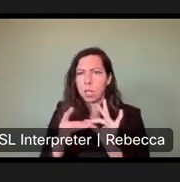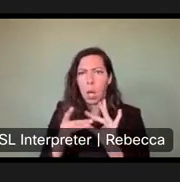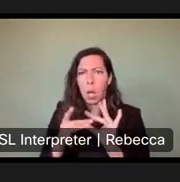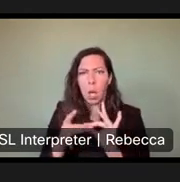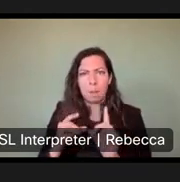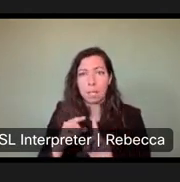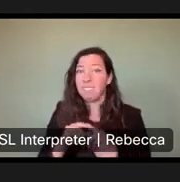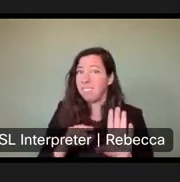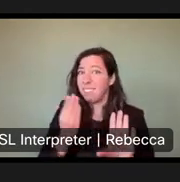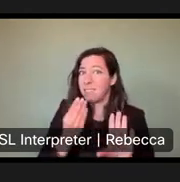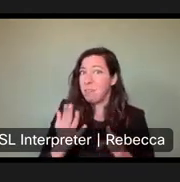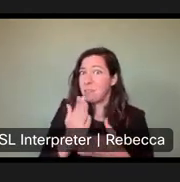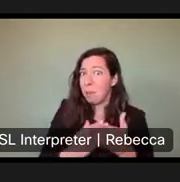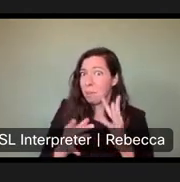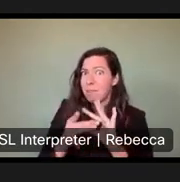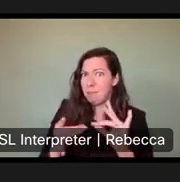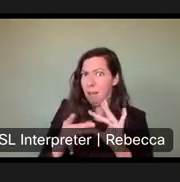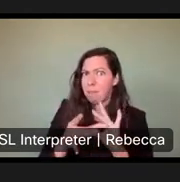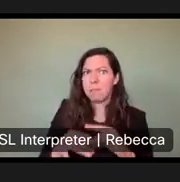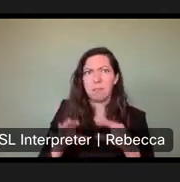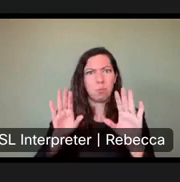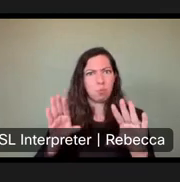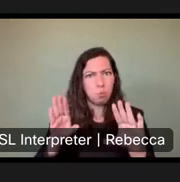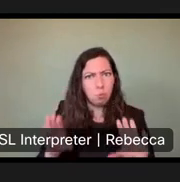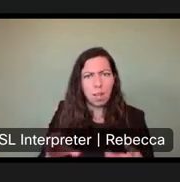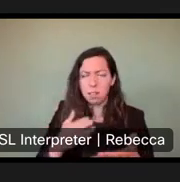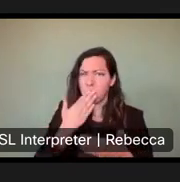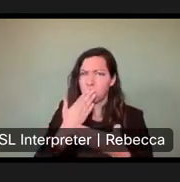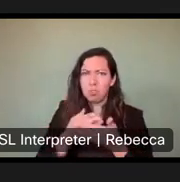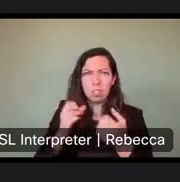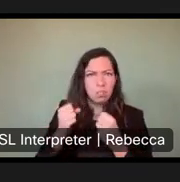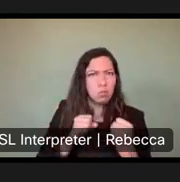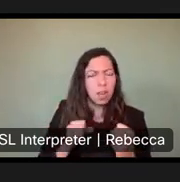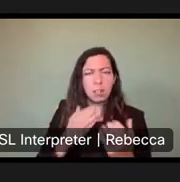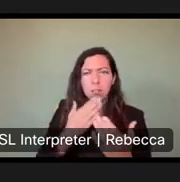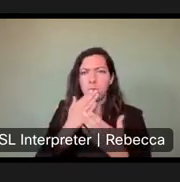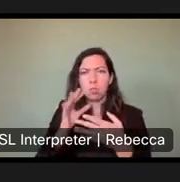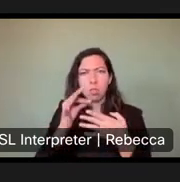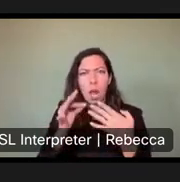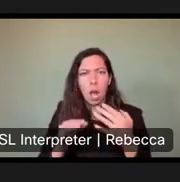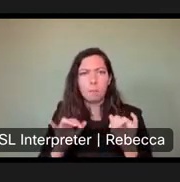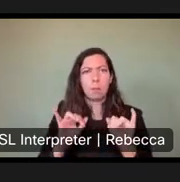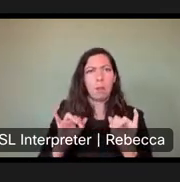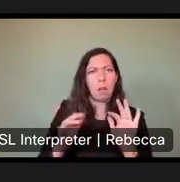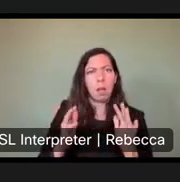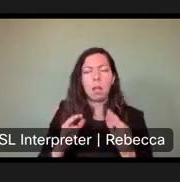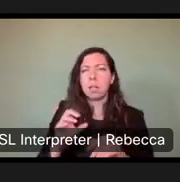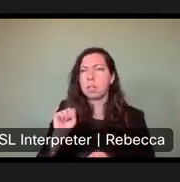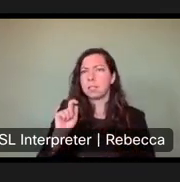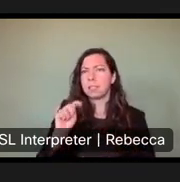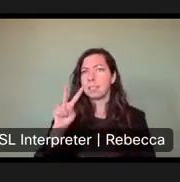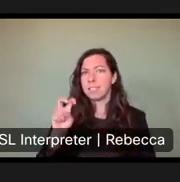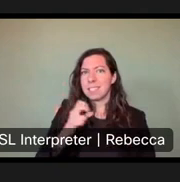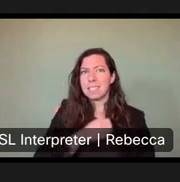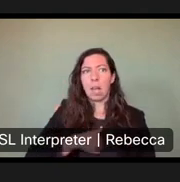great comments, good strategies, good options for us to consider to amend what we provided. Steve, I'm sorry. You think this is lip